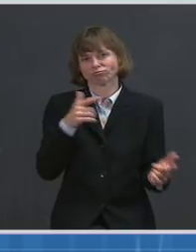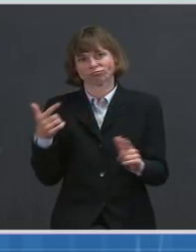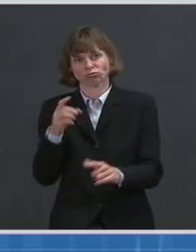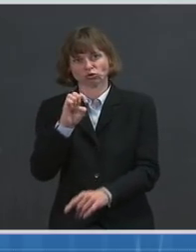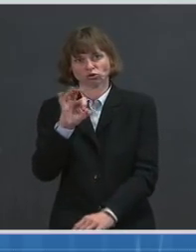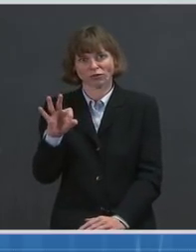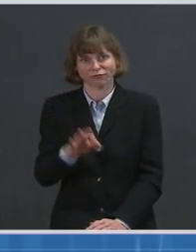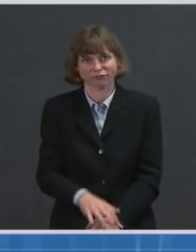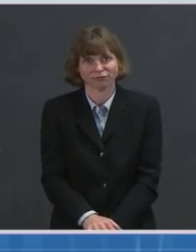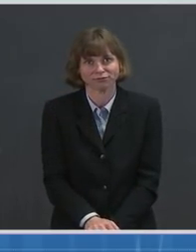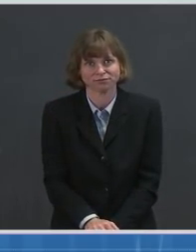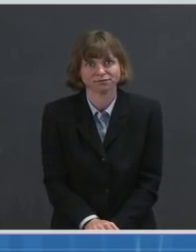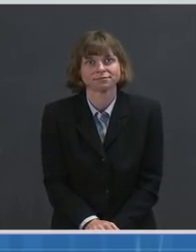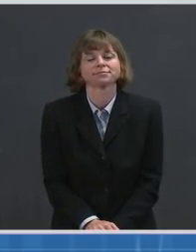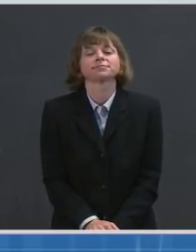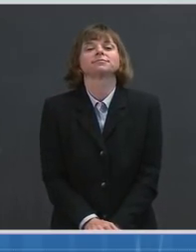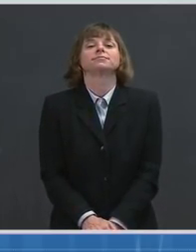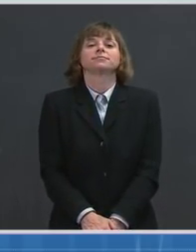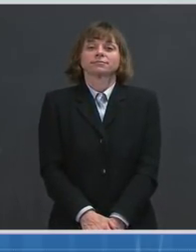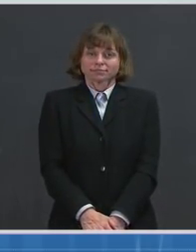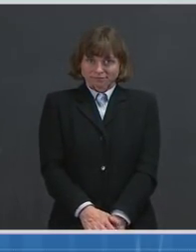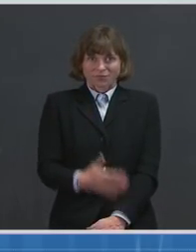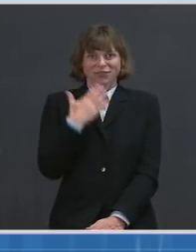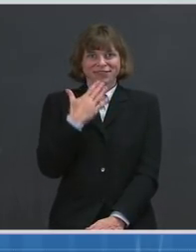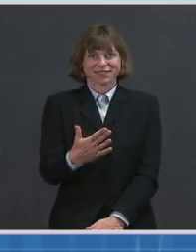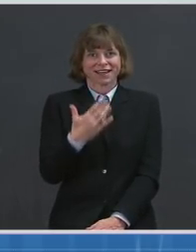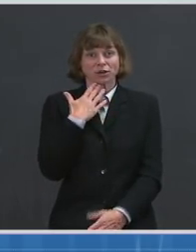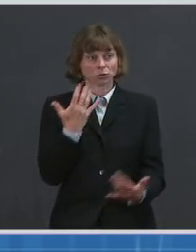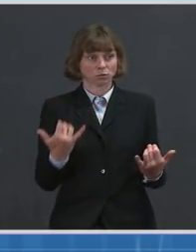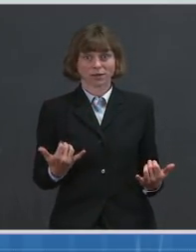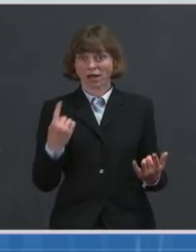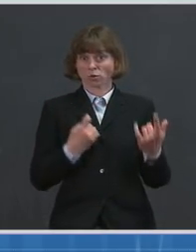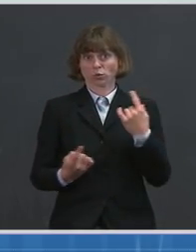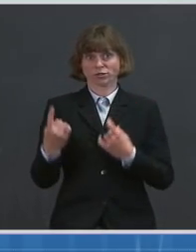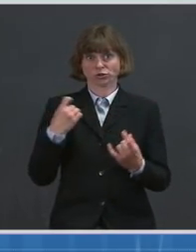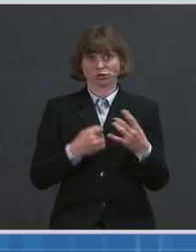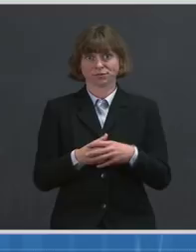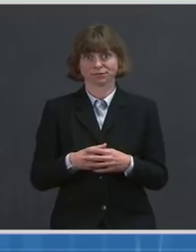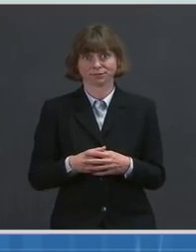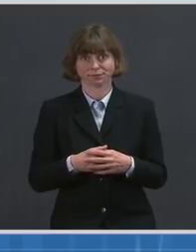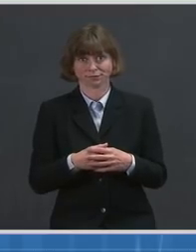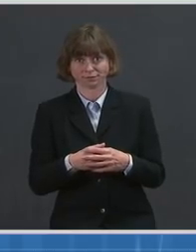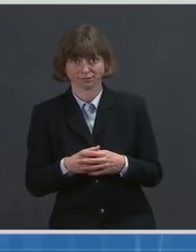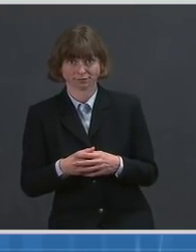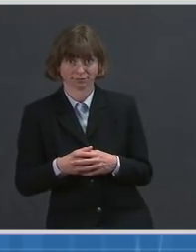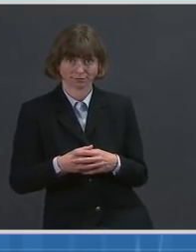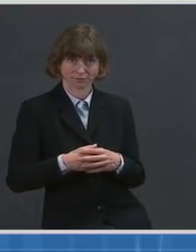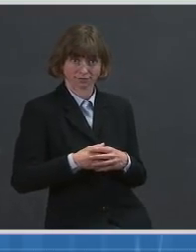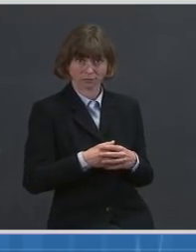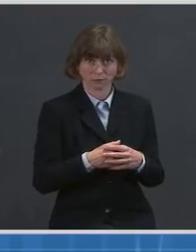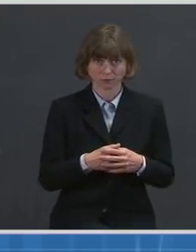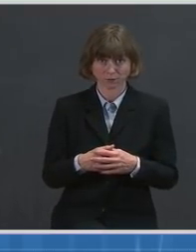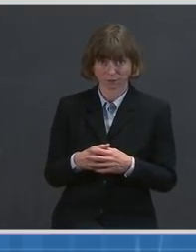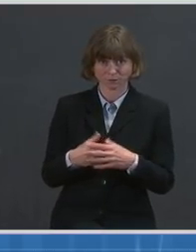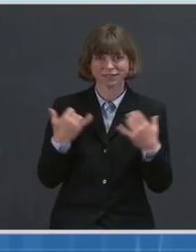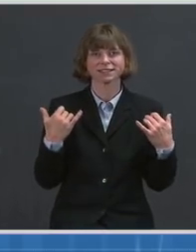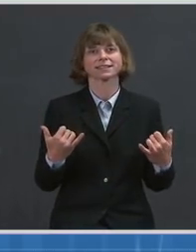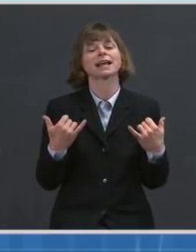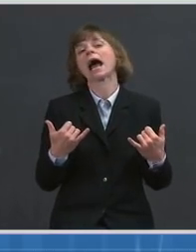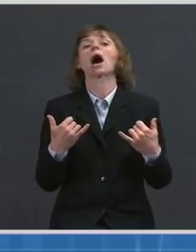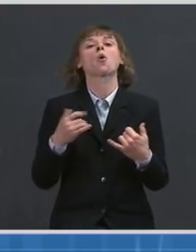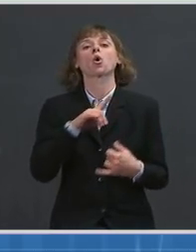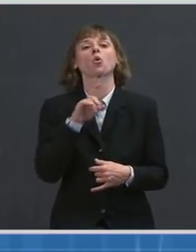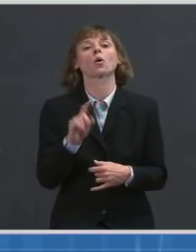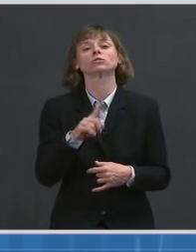Jeff. Mr. Thank you. Let's open it up for questions. All right, we'll start doing questions now. Just a reminder to please